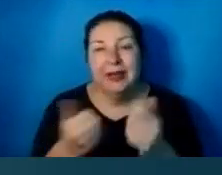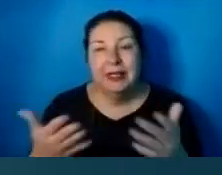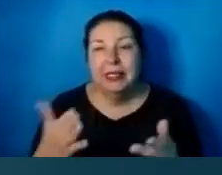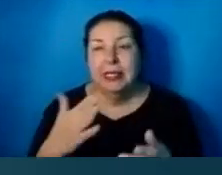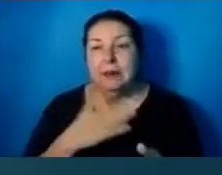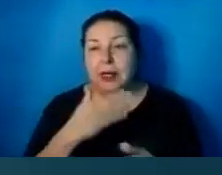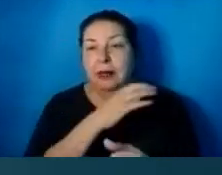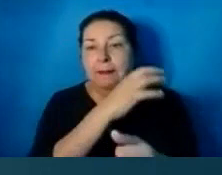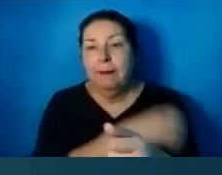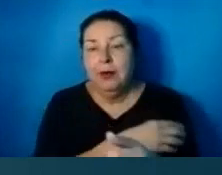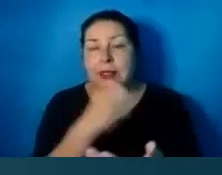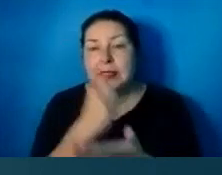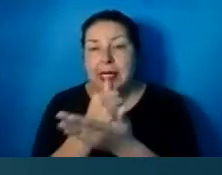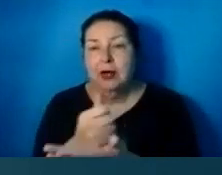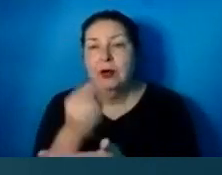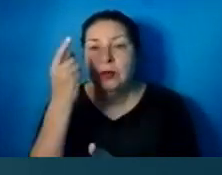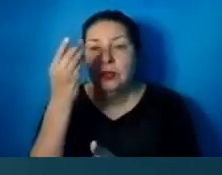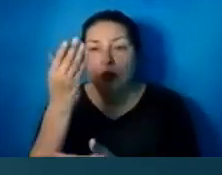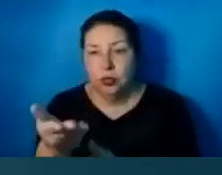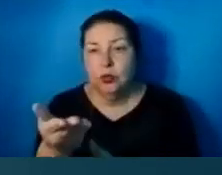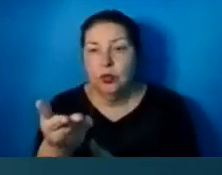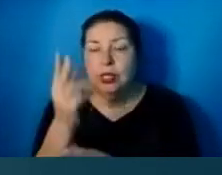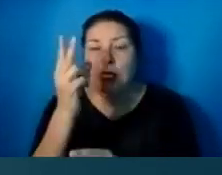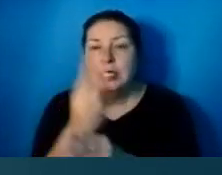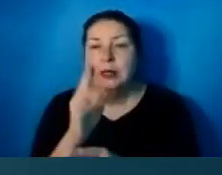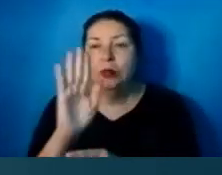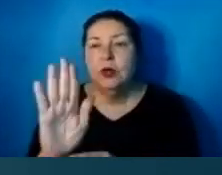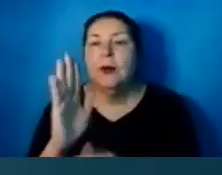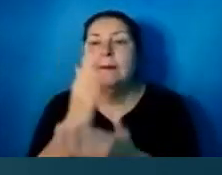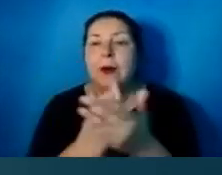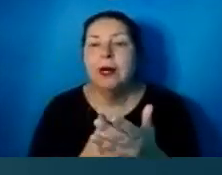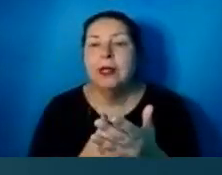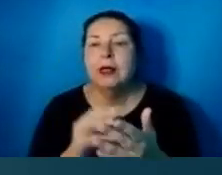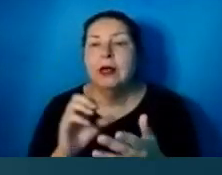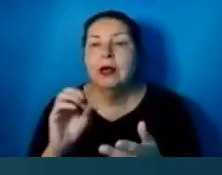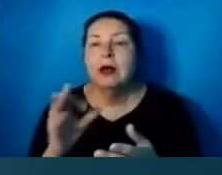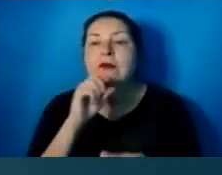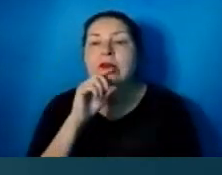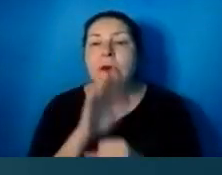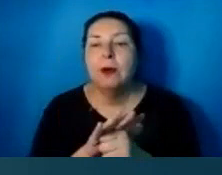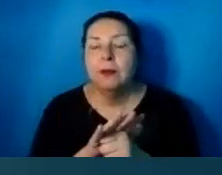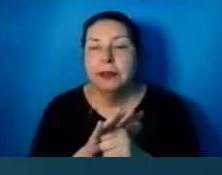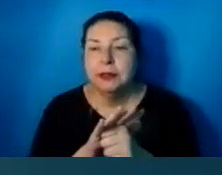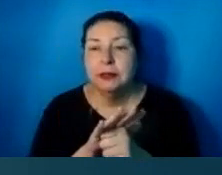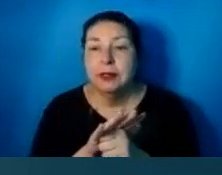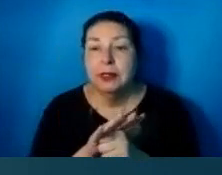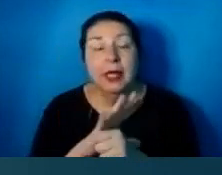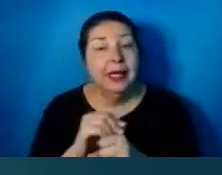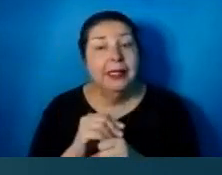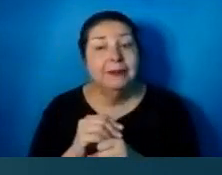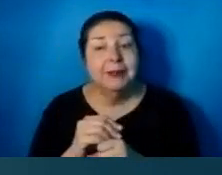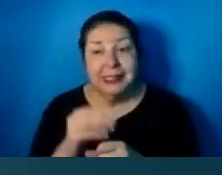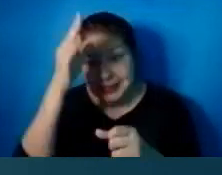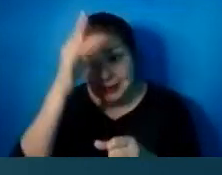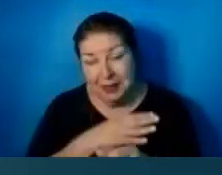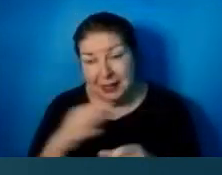to help you keep your side of the covenant. And as a sin-filled man, we